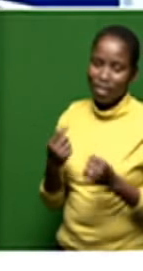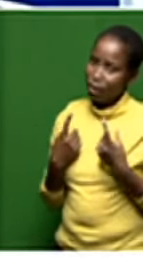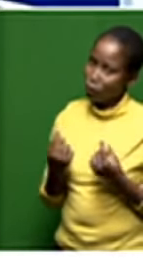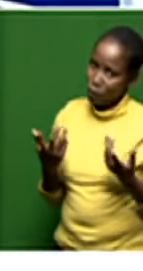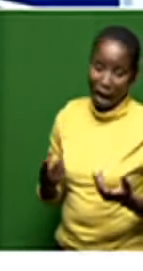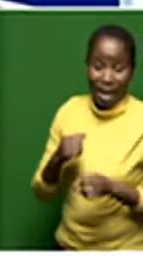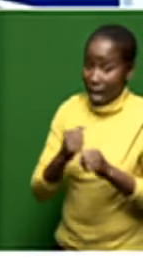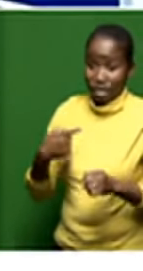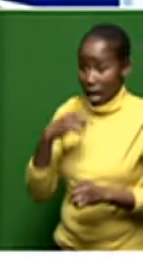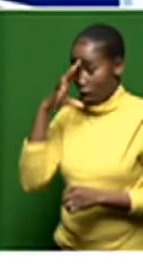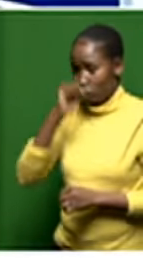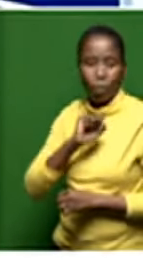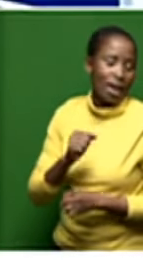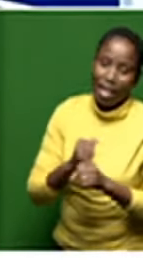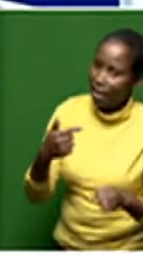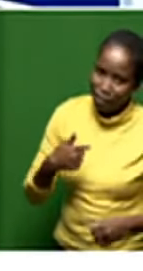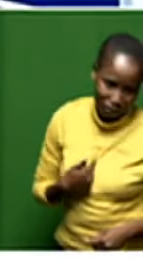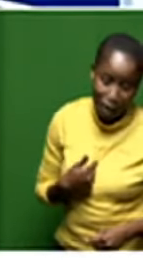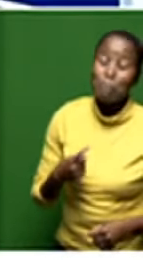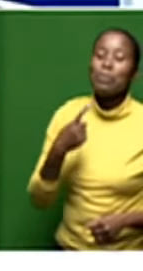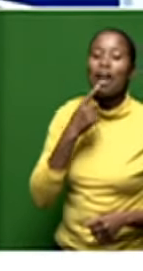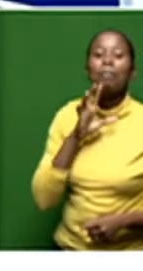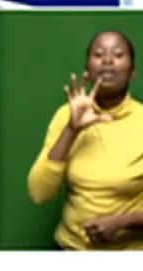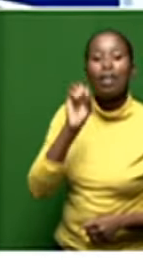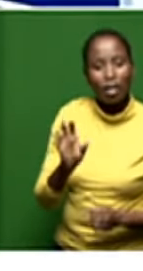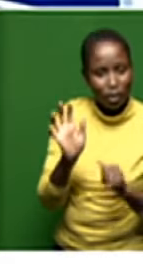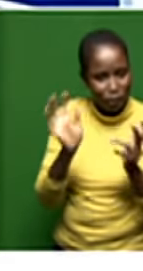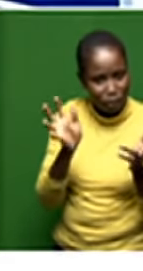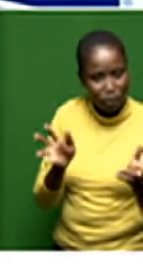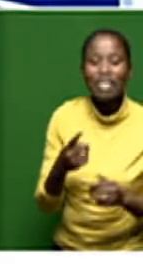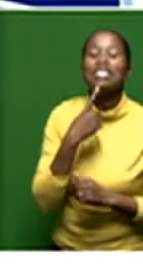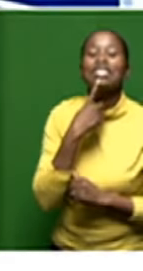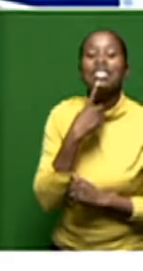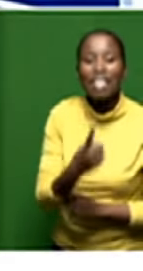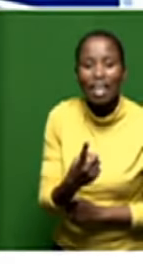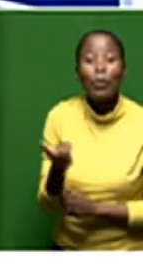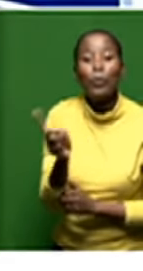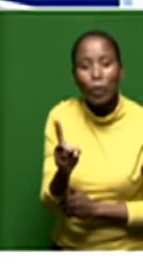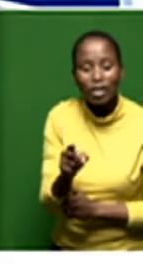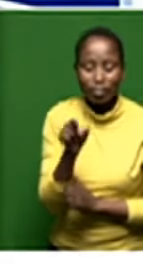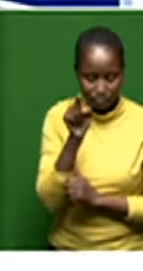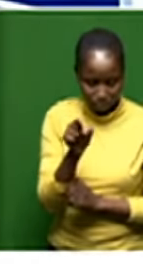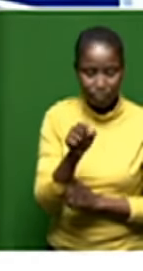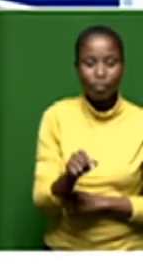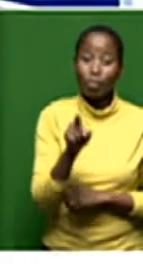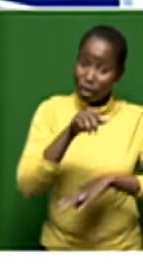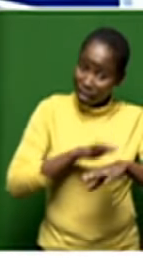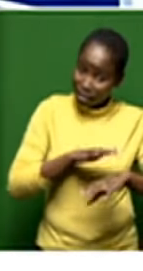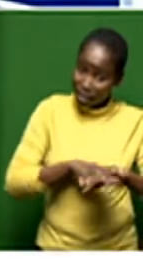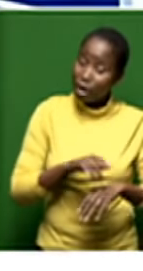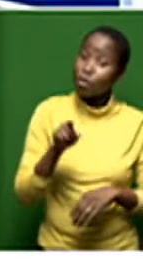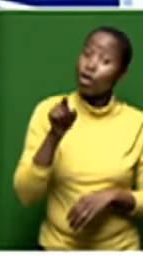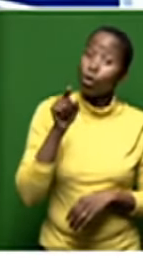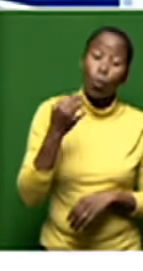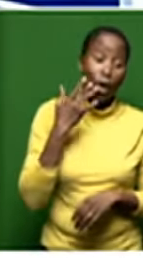question i didn't make any speculation of mango and its business processes at all what i was asking you is at the time when